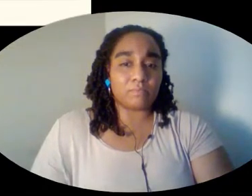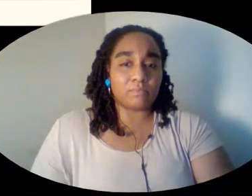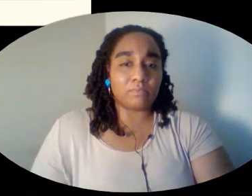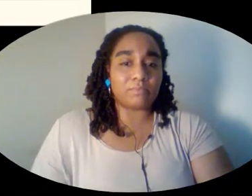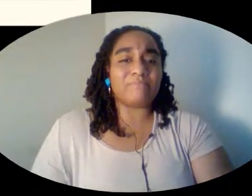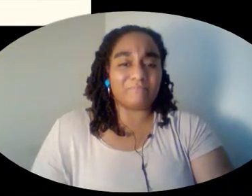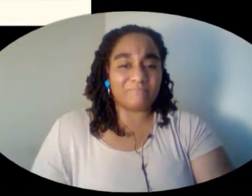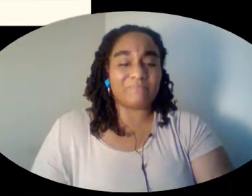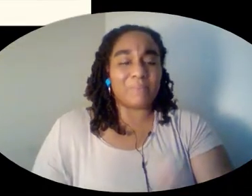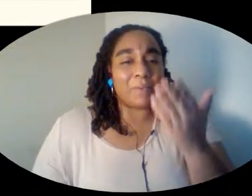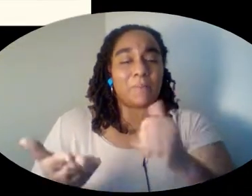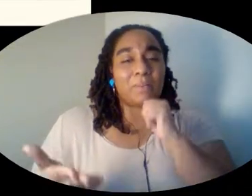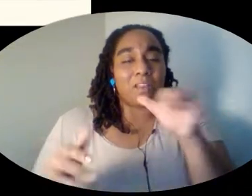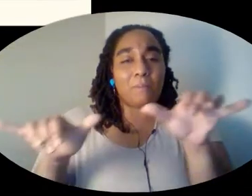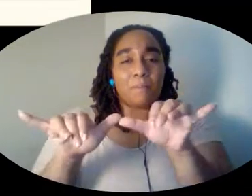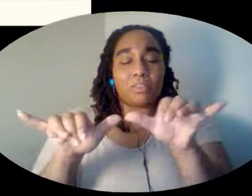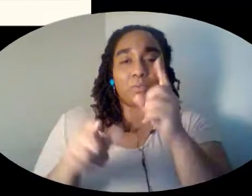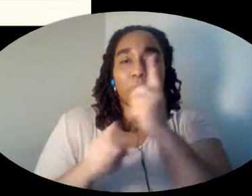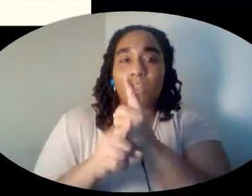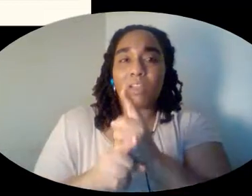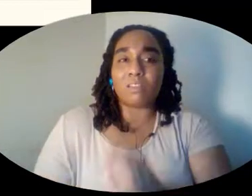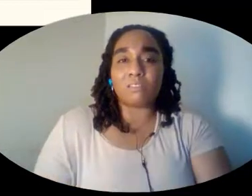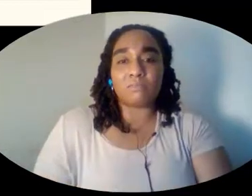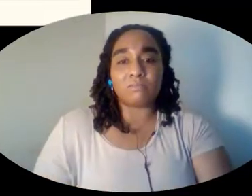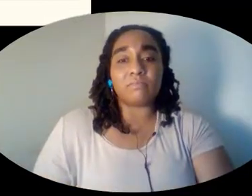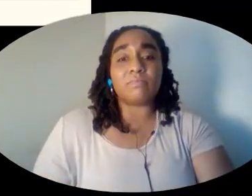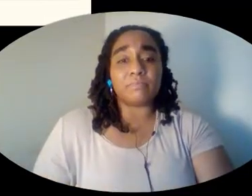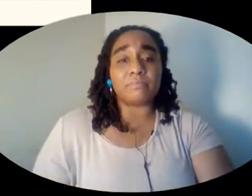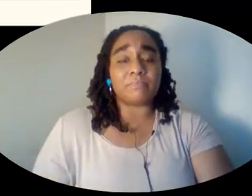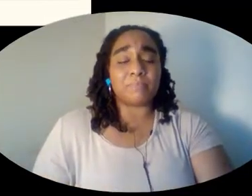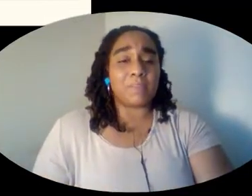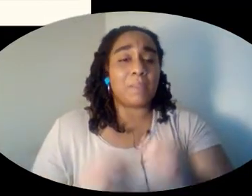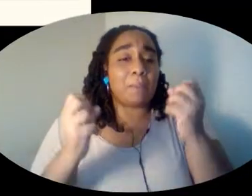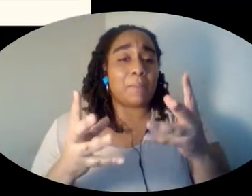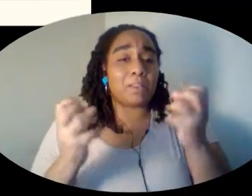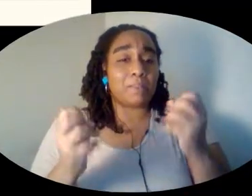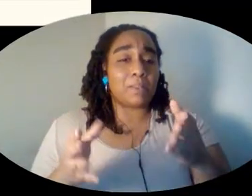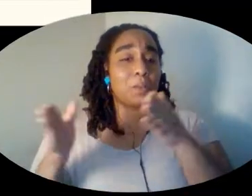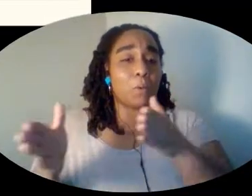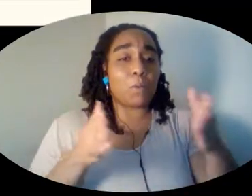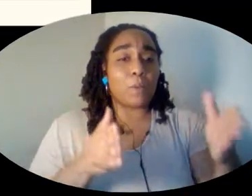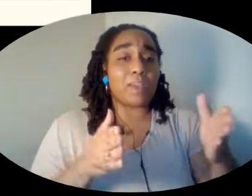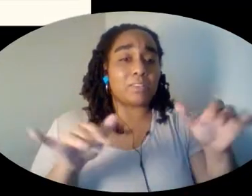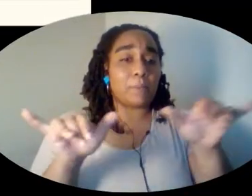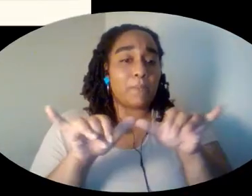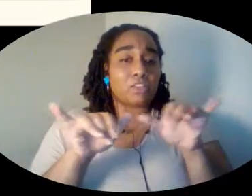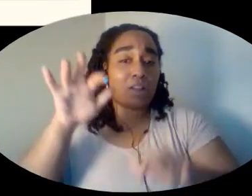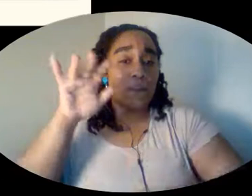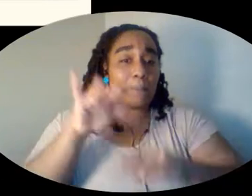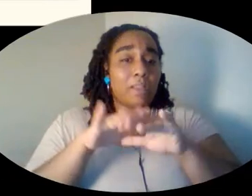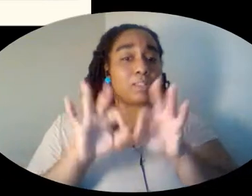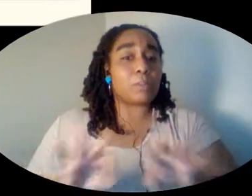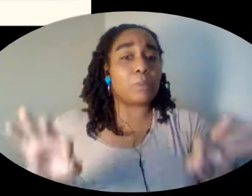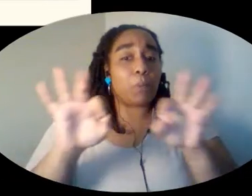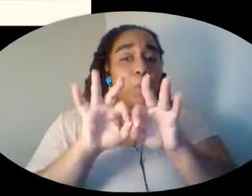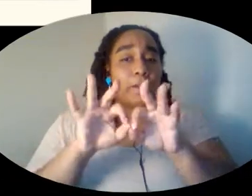Maybe we didn't measure right. Since there are many ways to measure capacity, it's important to look